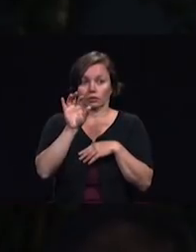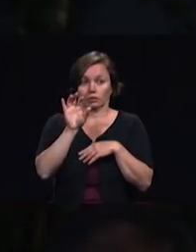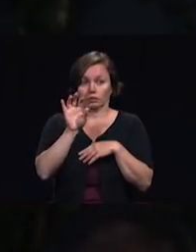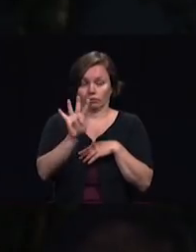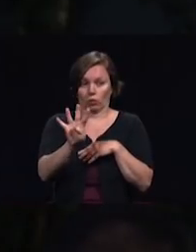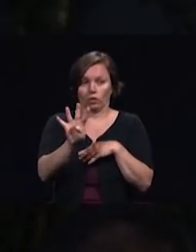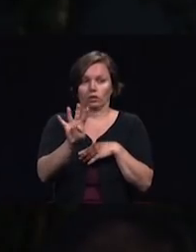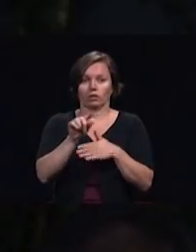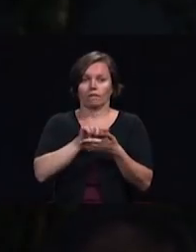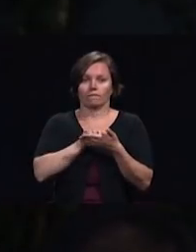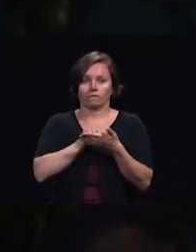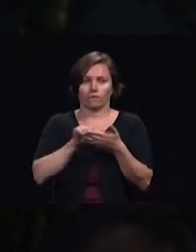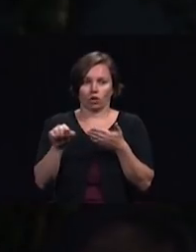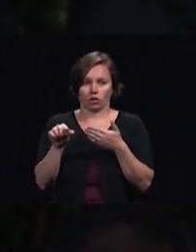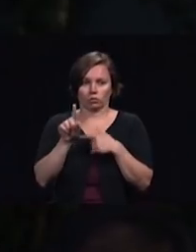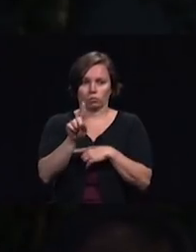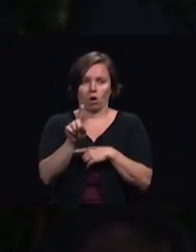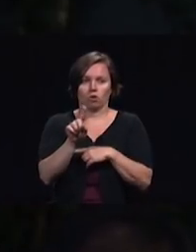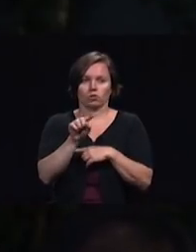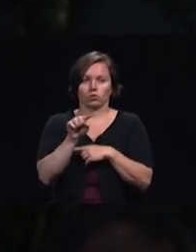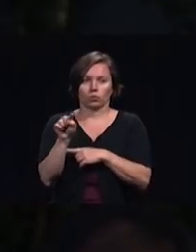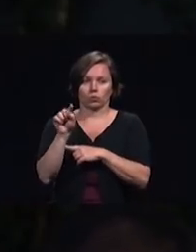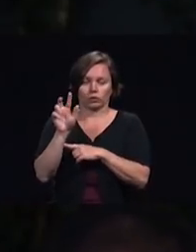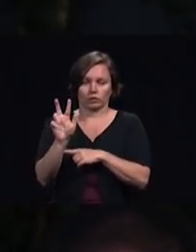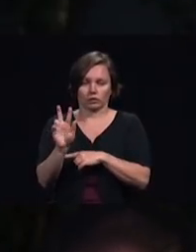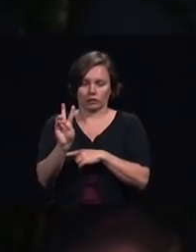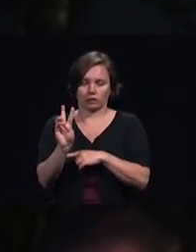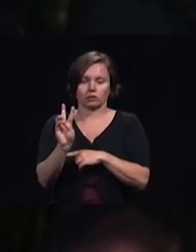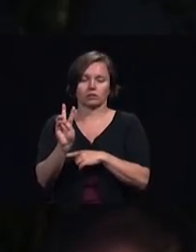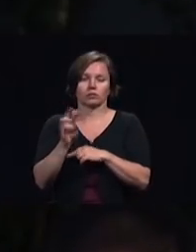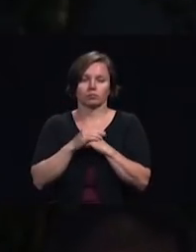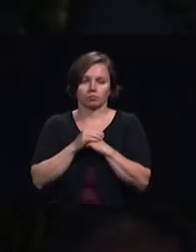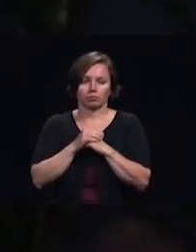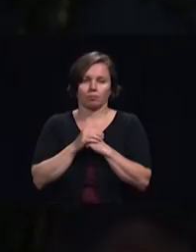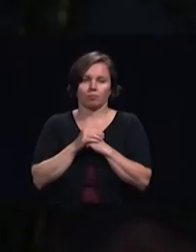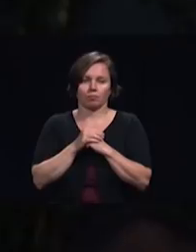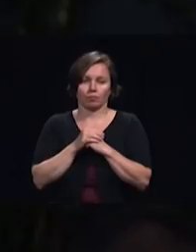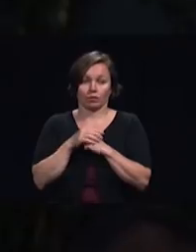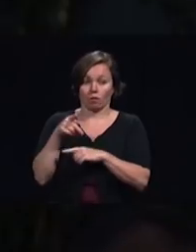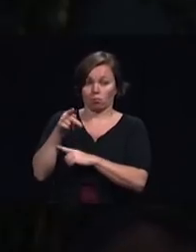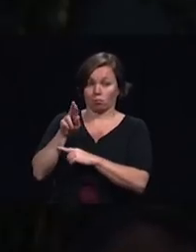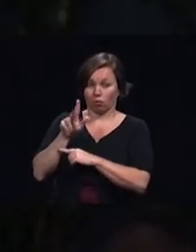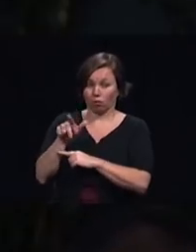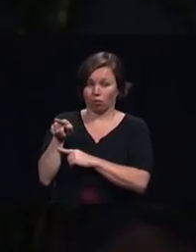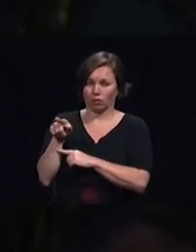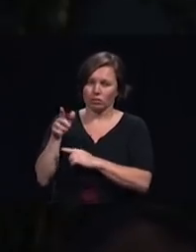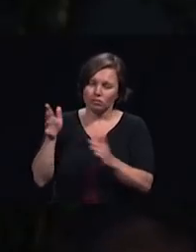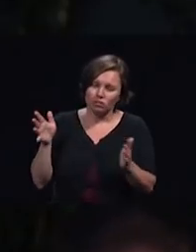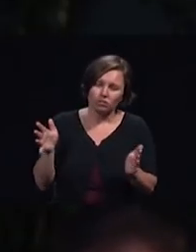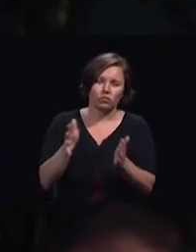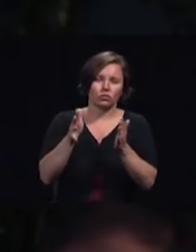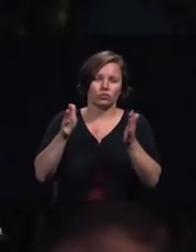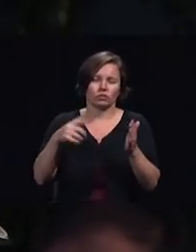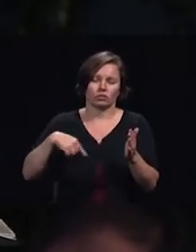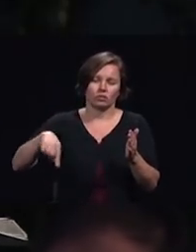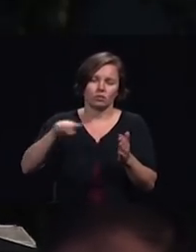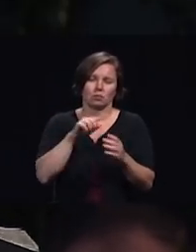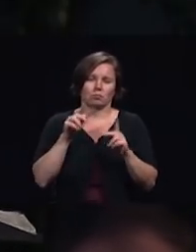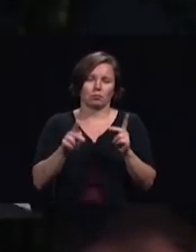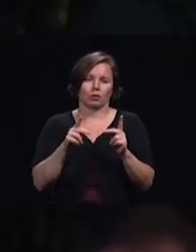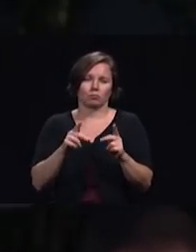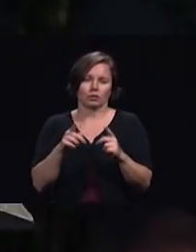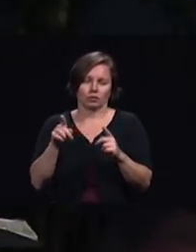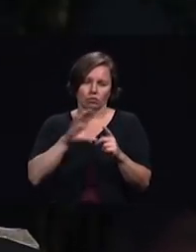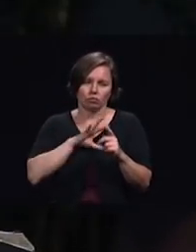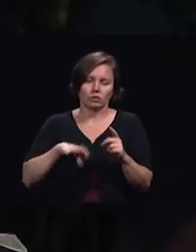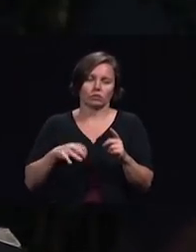Paul entreats each of us in the Seventh-day Adventist church today at this time just before Christ's return to humble ourselves